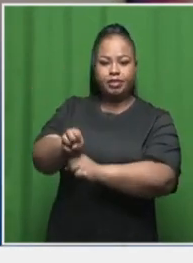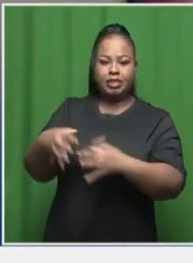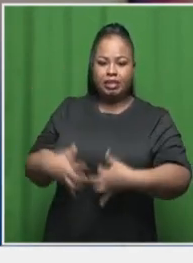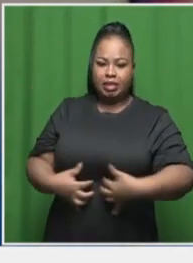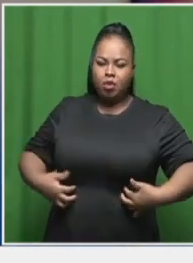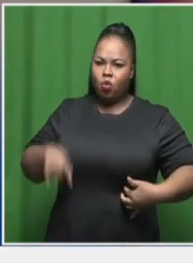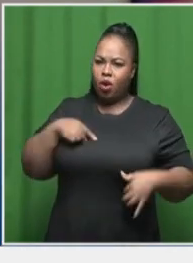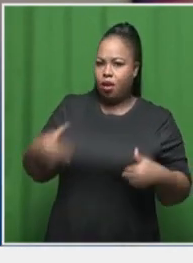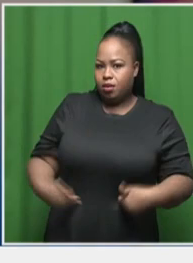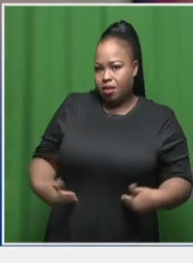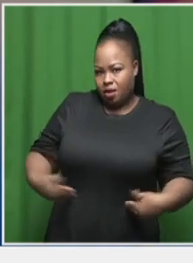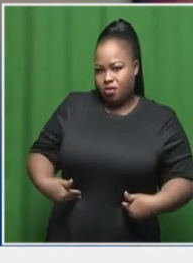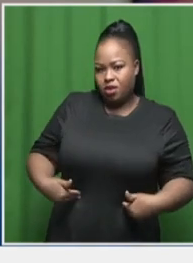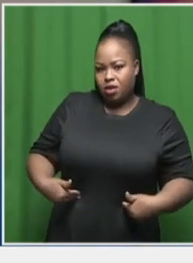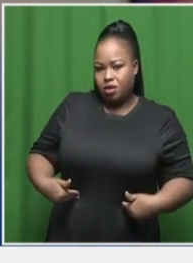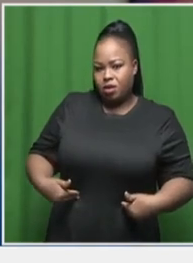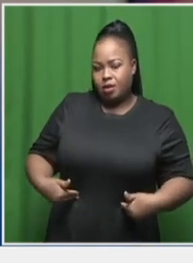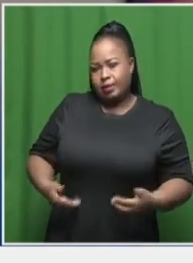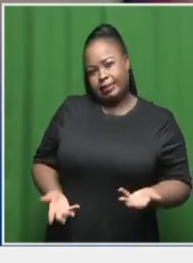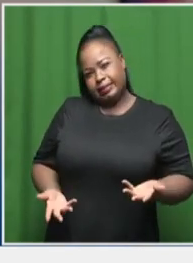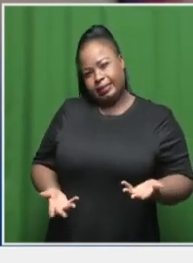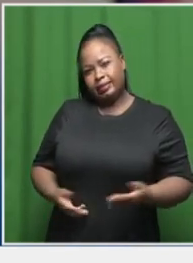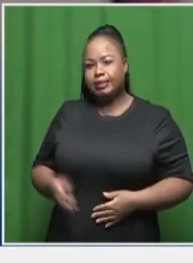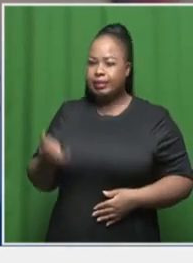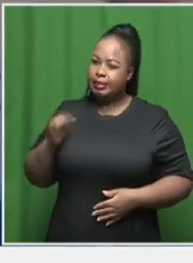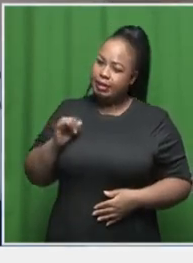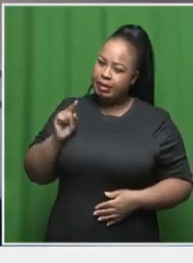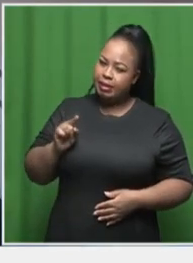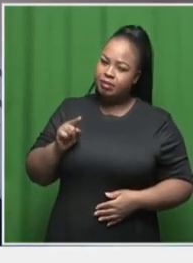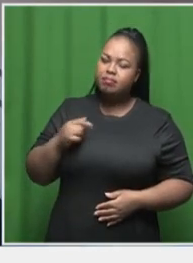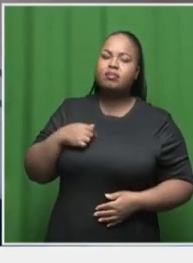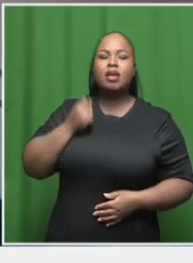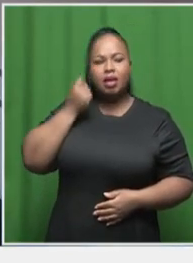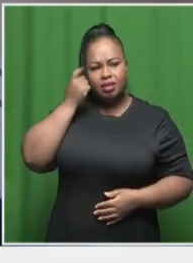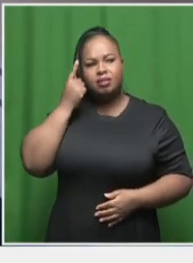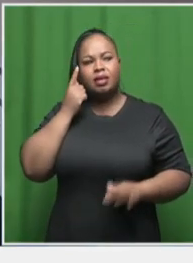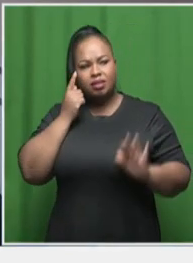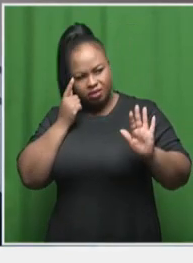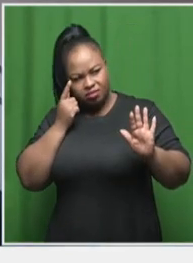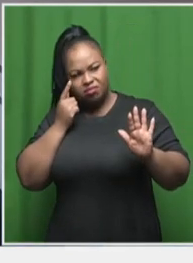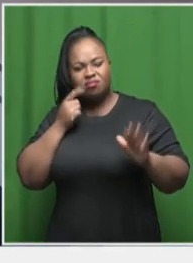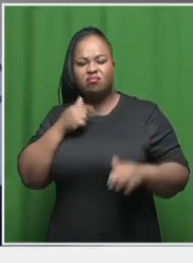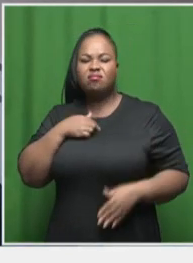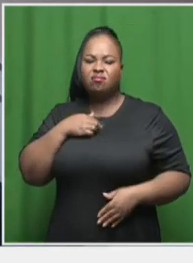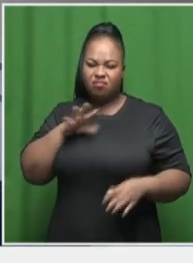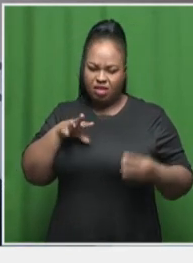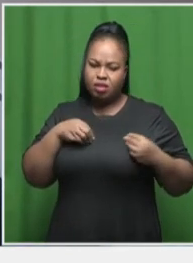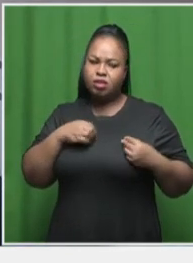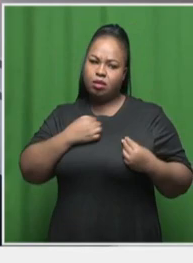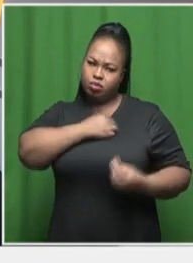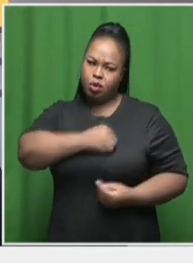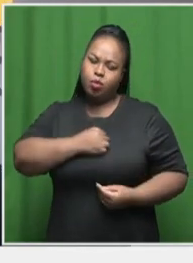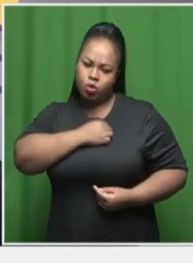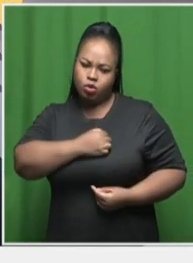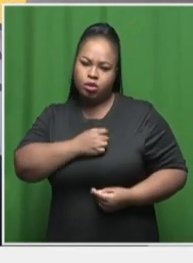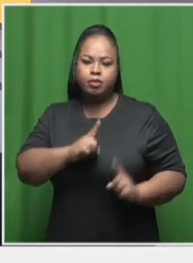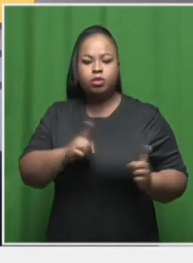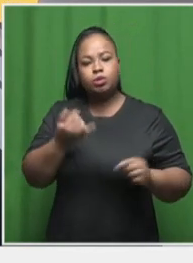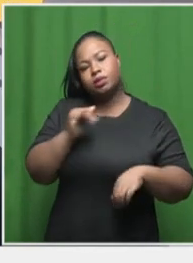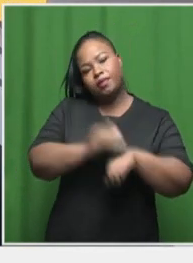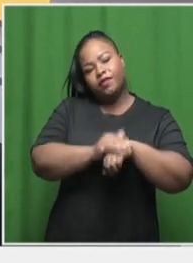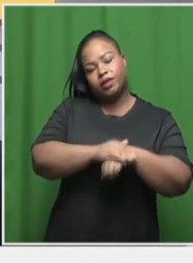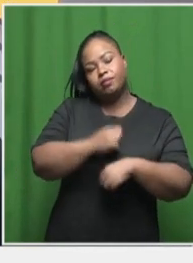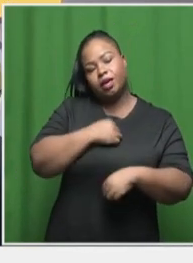because now he's hungry. Um, they still that I understand and I do accept your apology, but you're still my